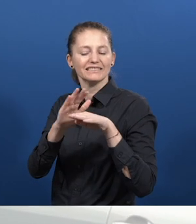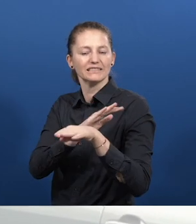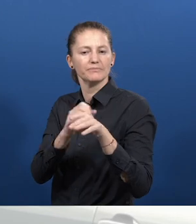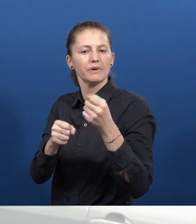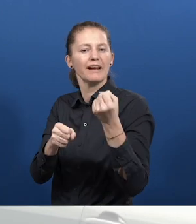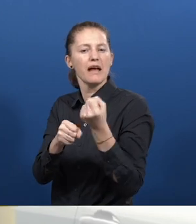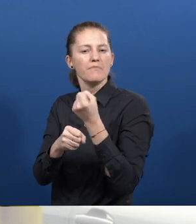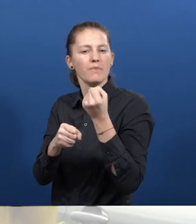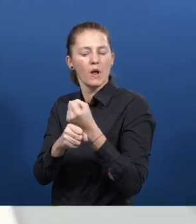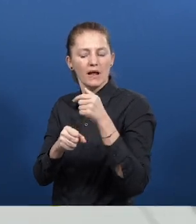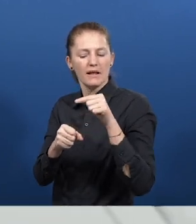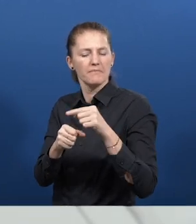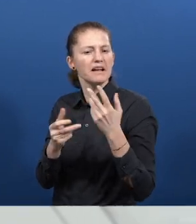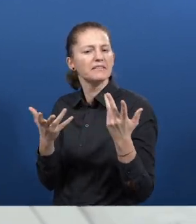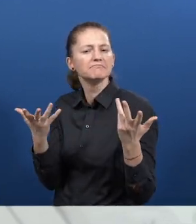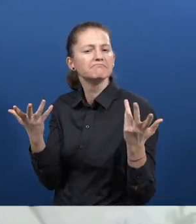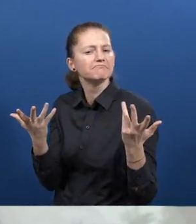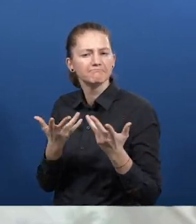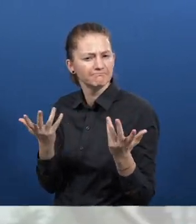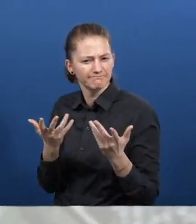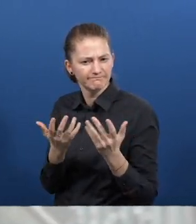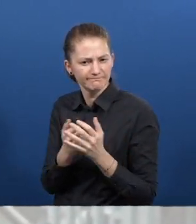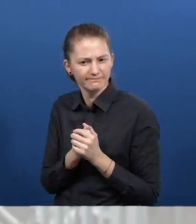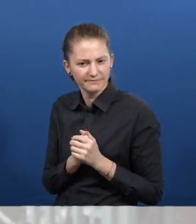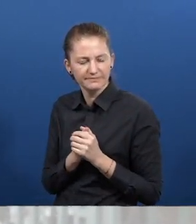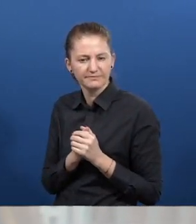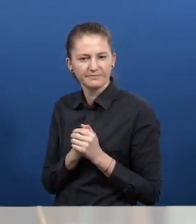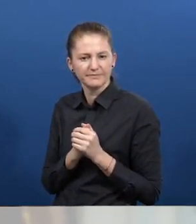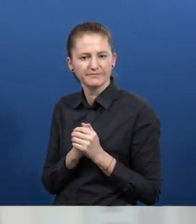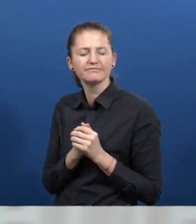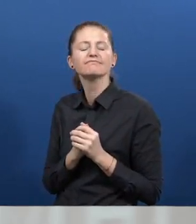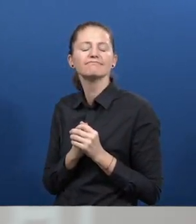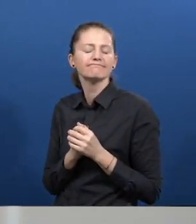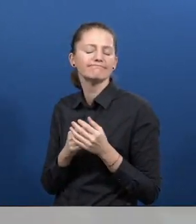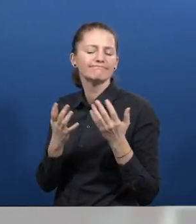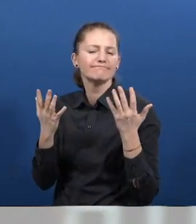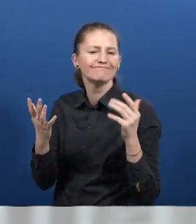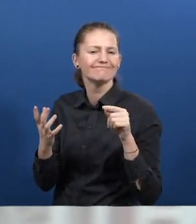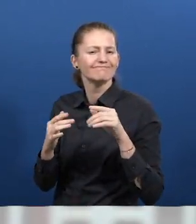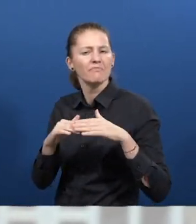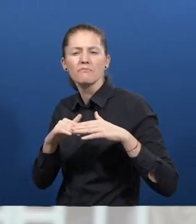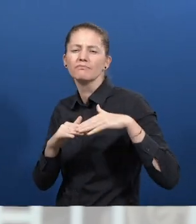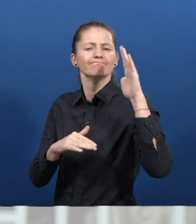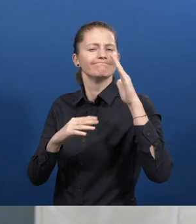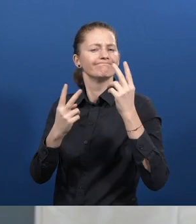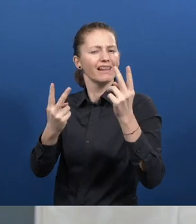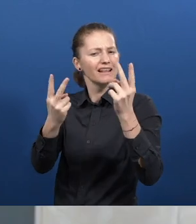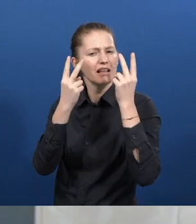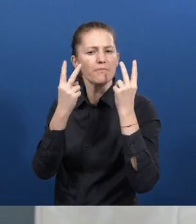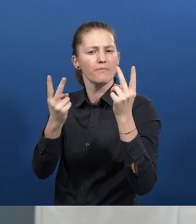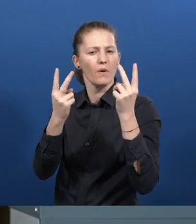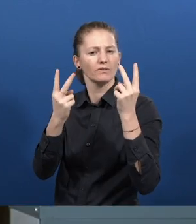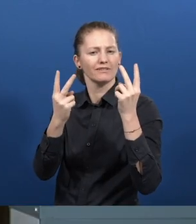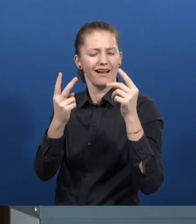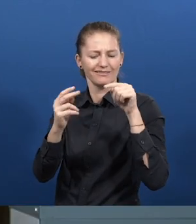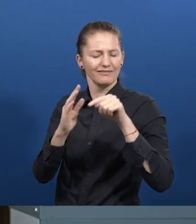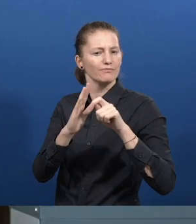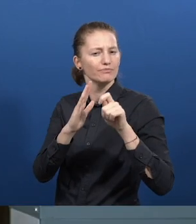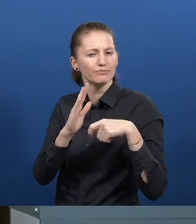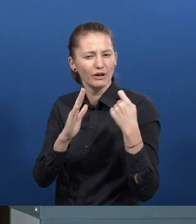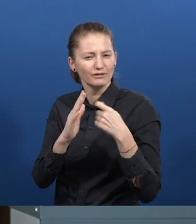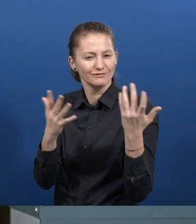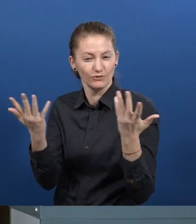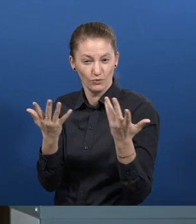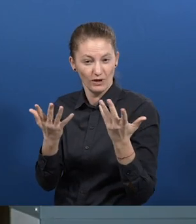accessible employment about? Nimul Uc, Director of Essential Personal Cambodia. So essential